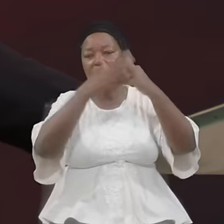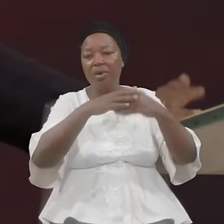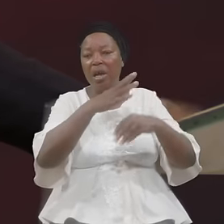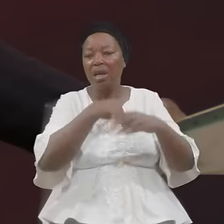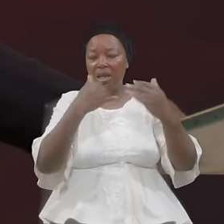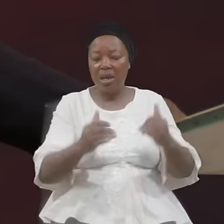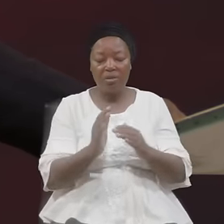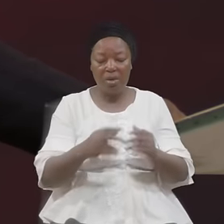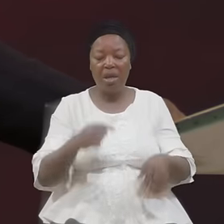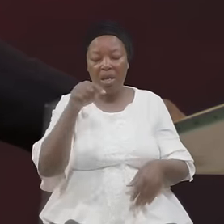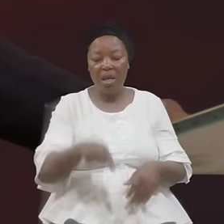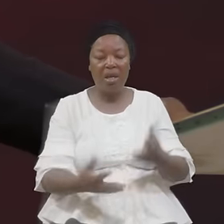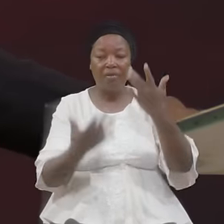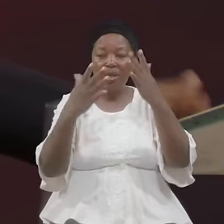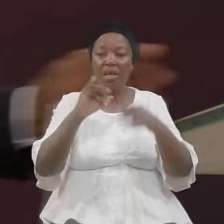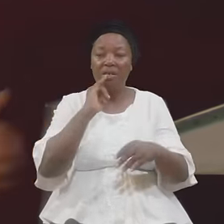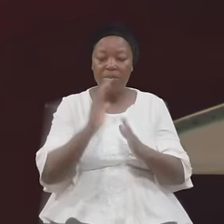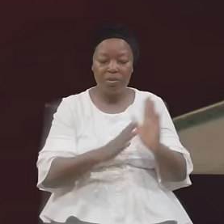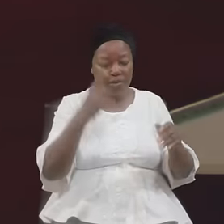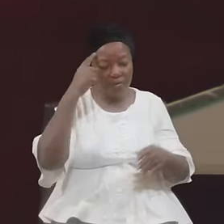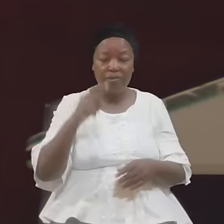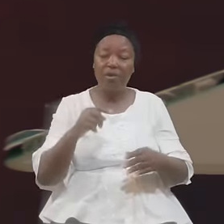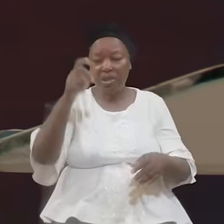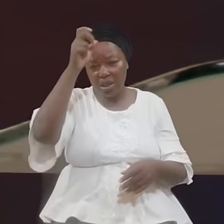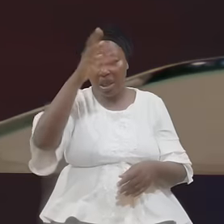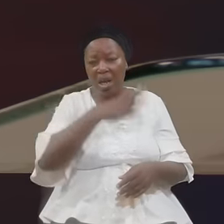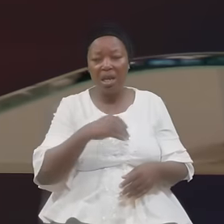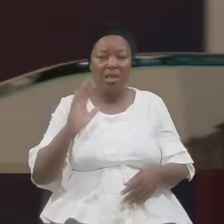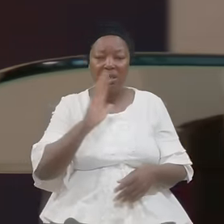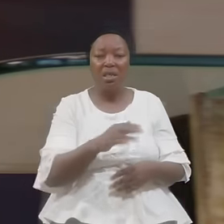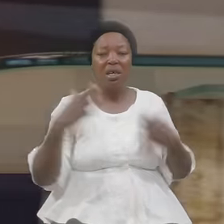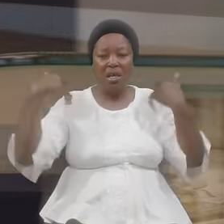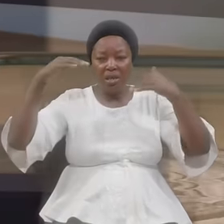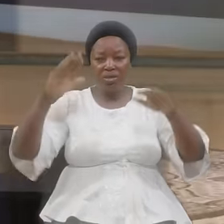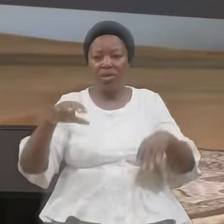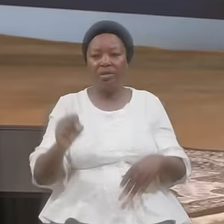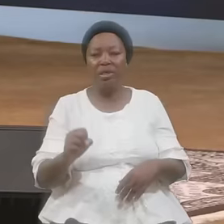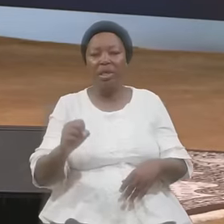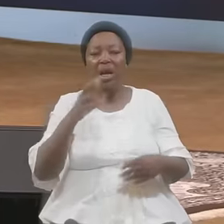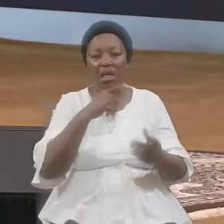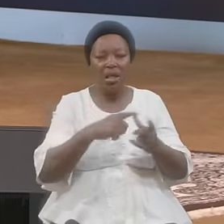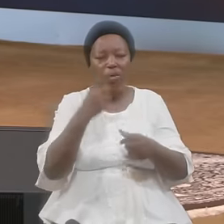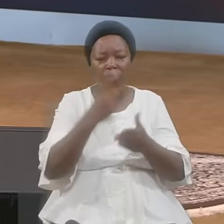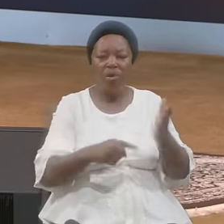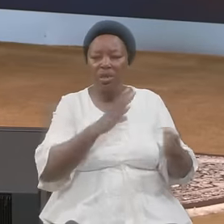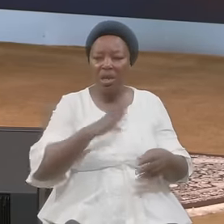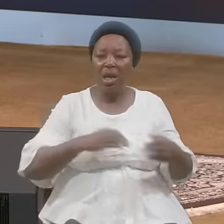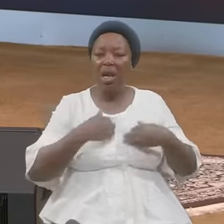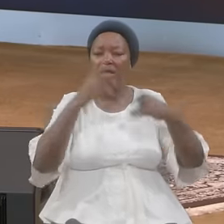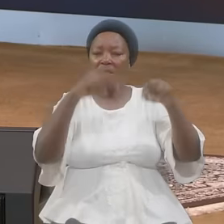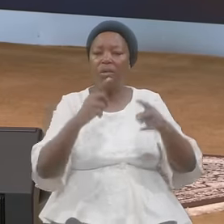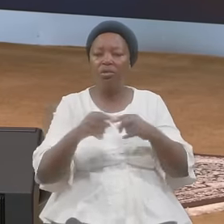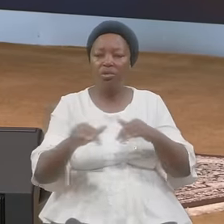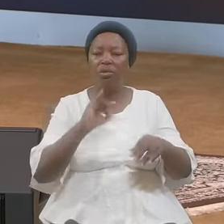For him And his Angels What Christ Has come To do Is that They will Cleanse us